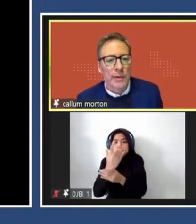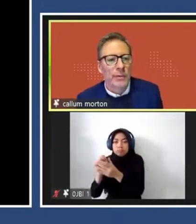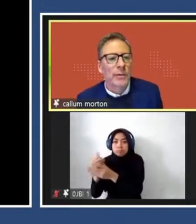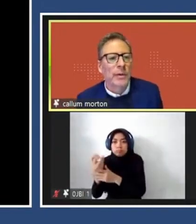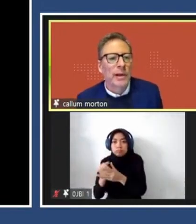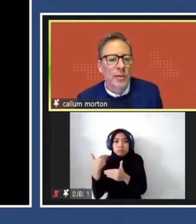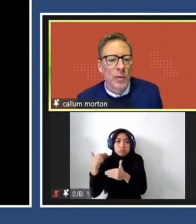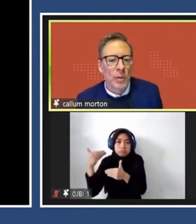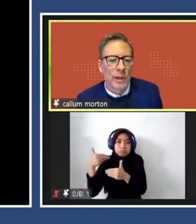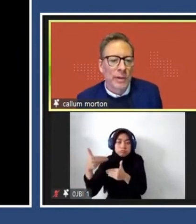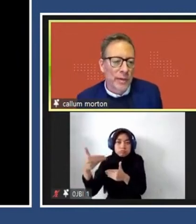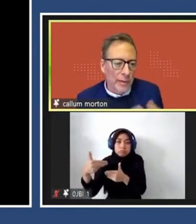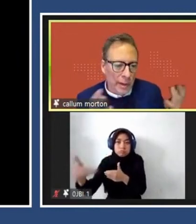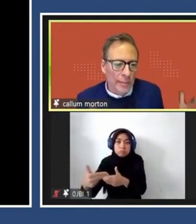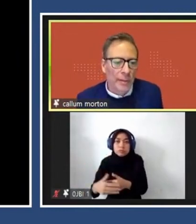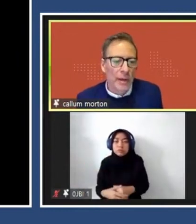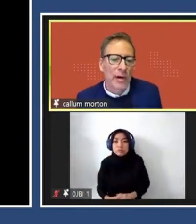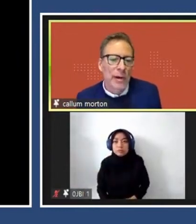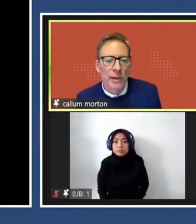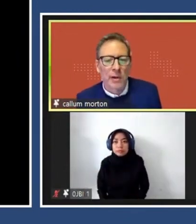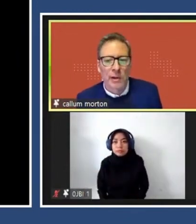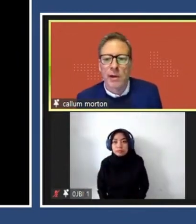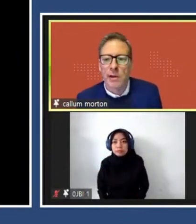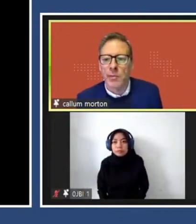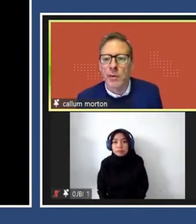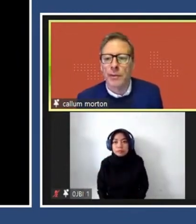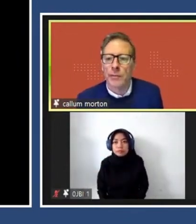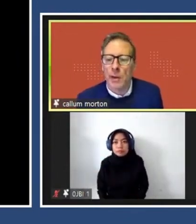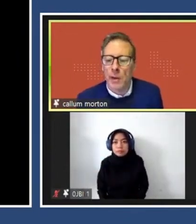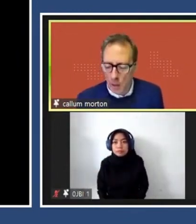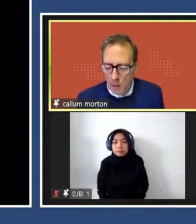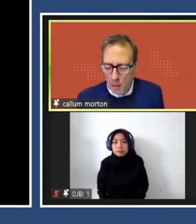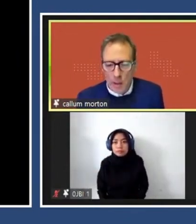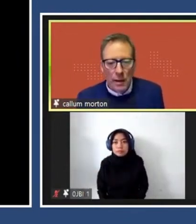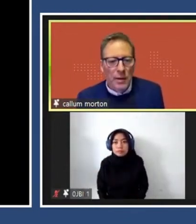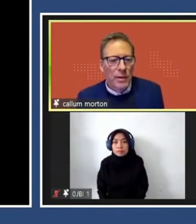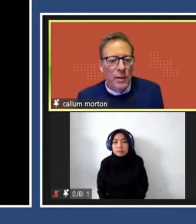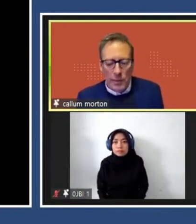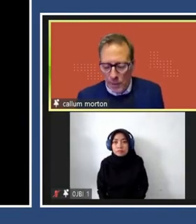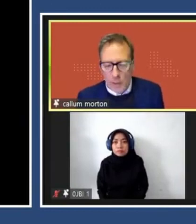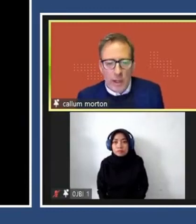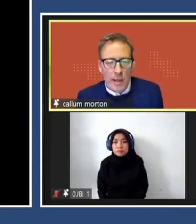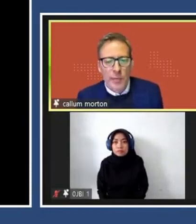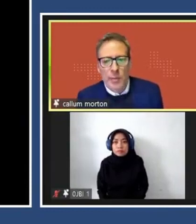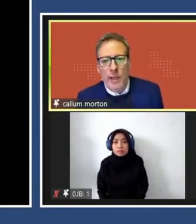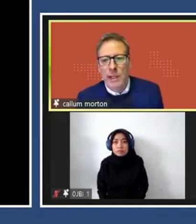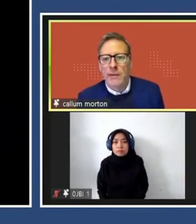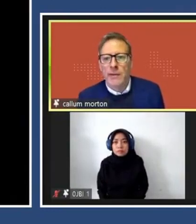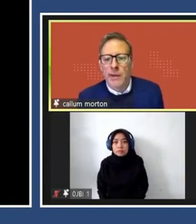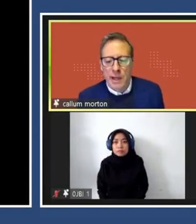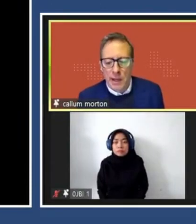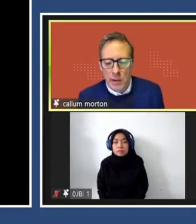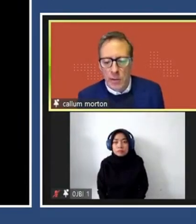time. So, start small and this, um, gradually colonised this building. So, look, I